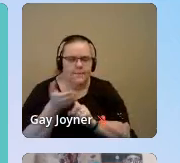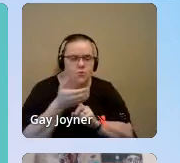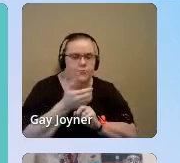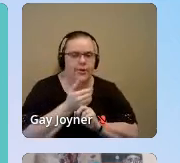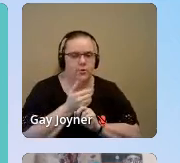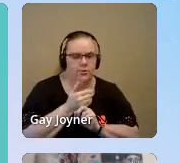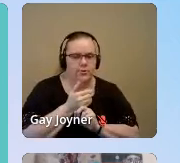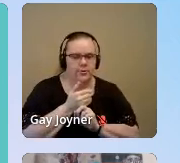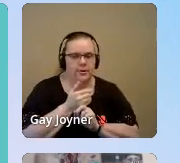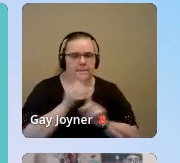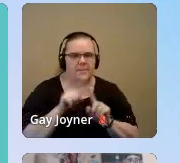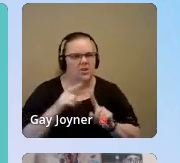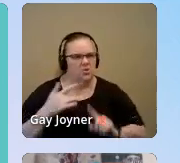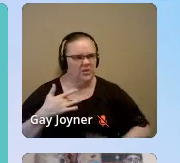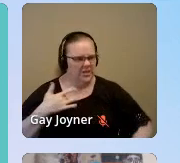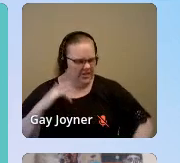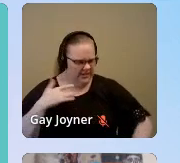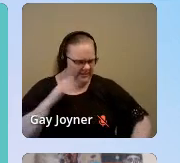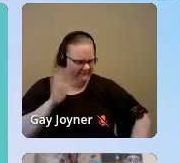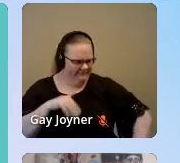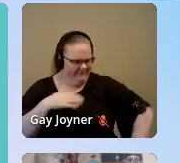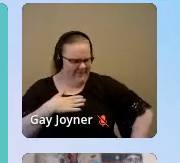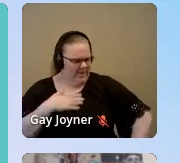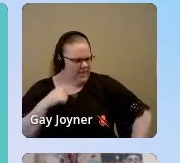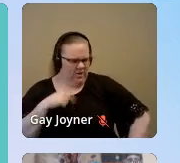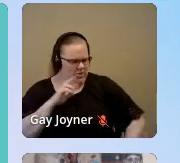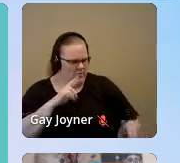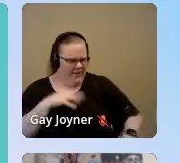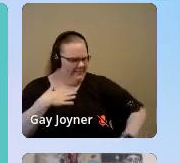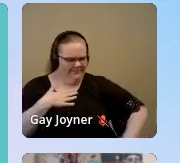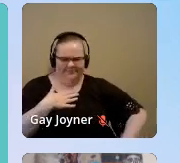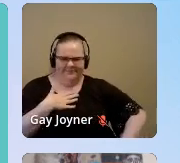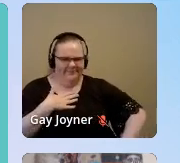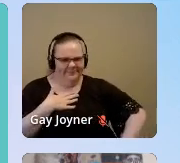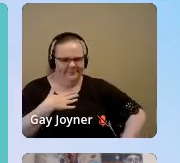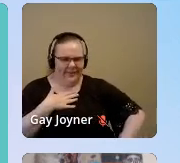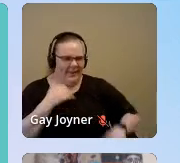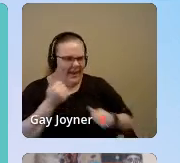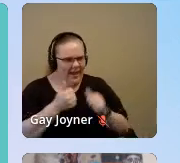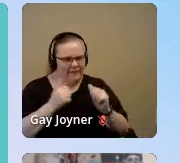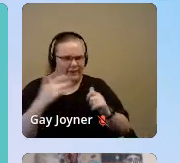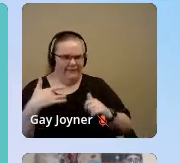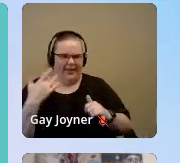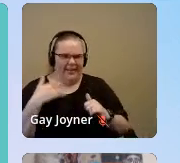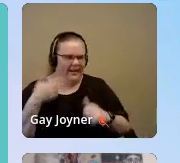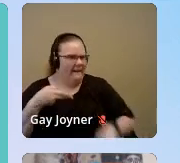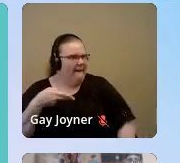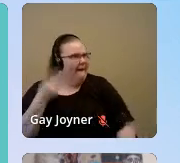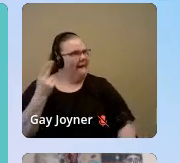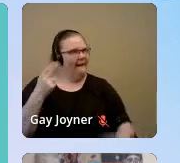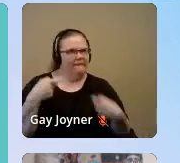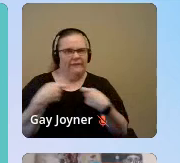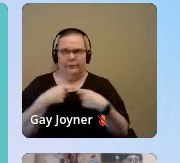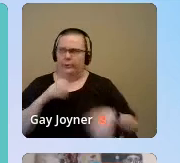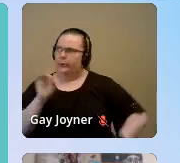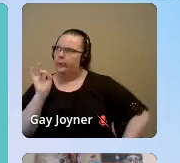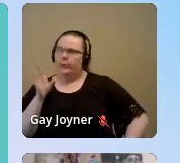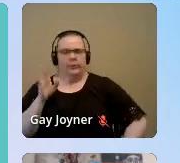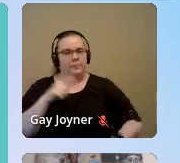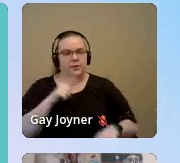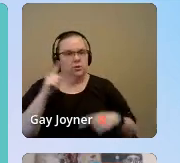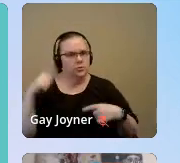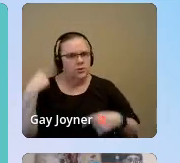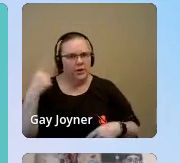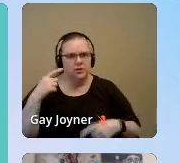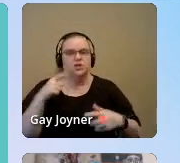always too sensitive and too reactive. Felt every feeling at high voltage. She wasn't crazy, but she